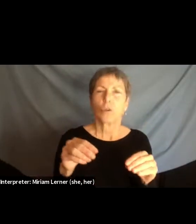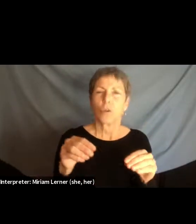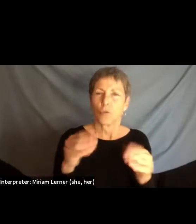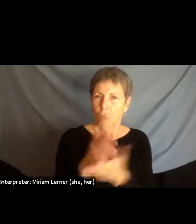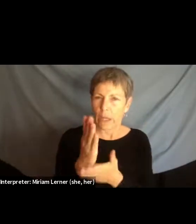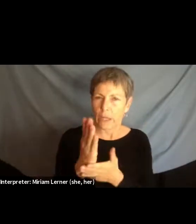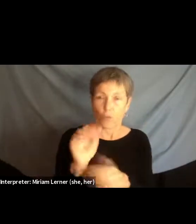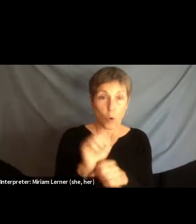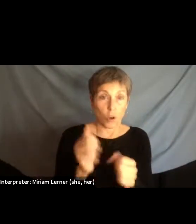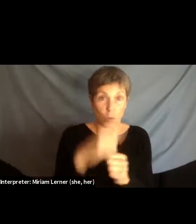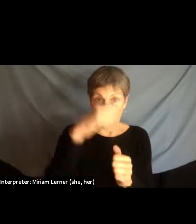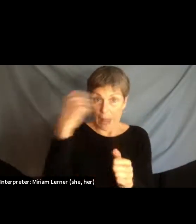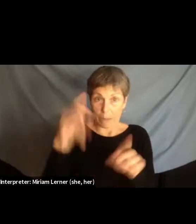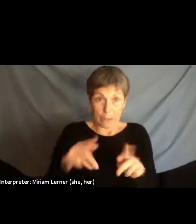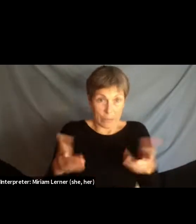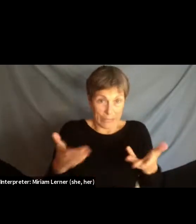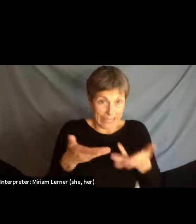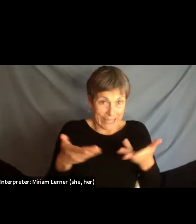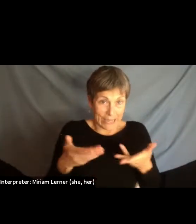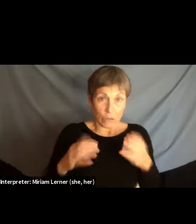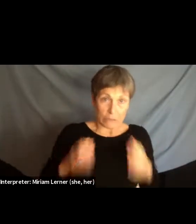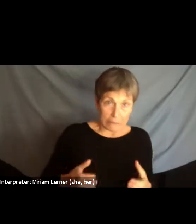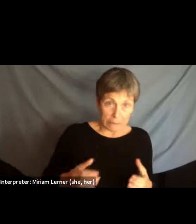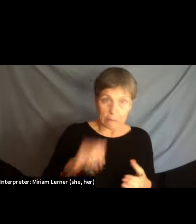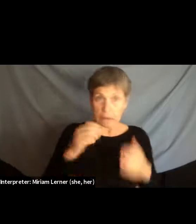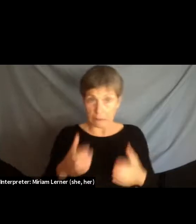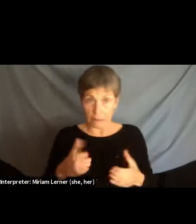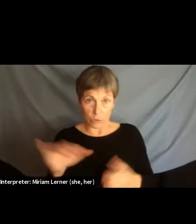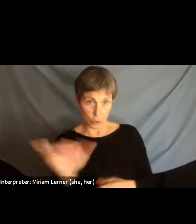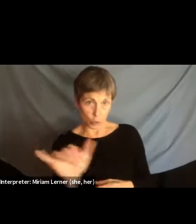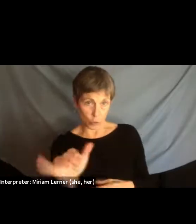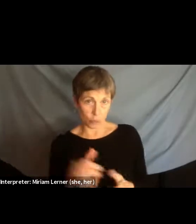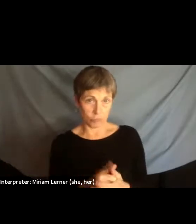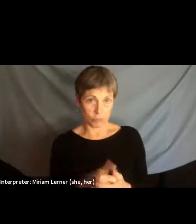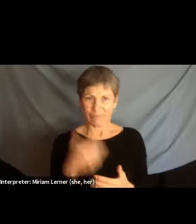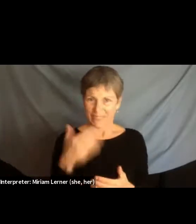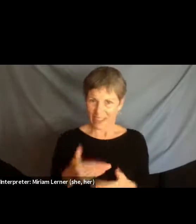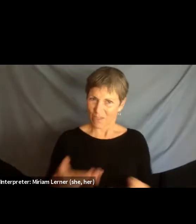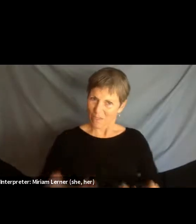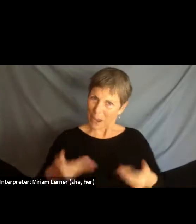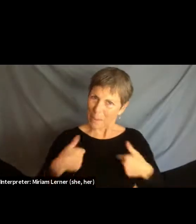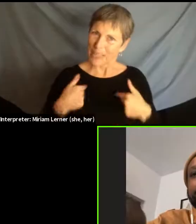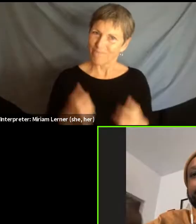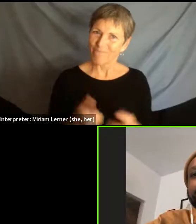country that are citizens and non-citizens alike. And thanks for having me on here.